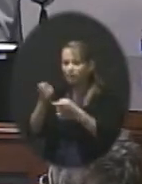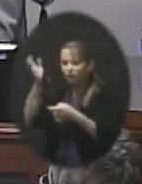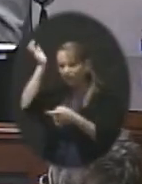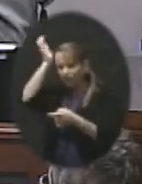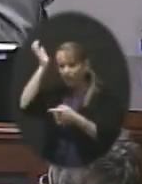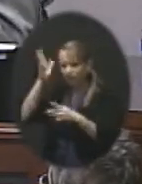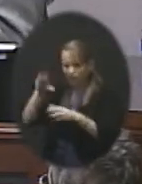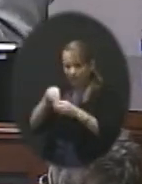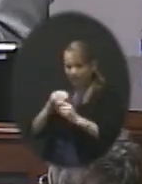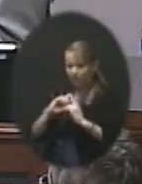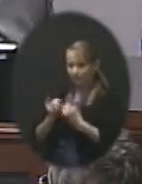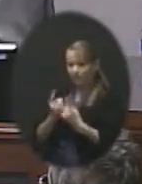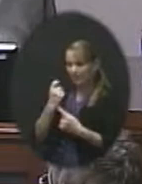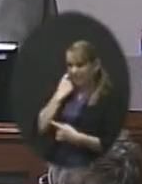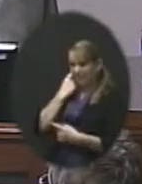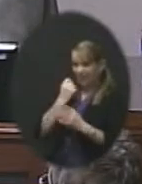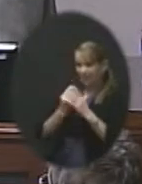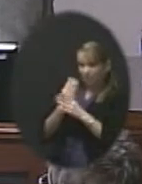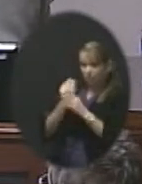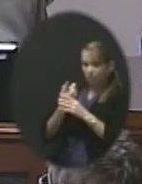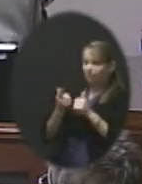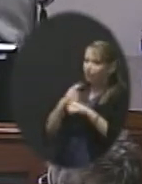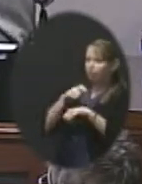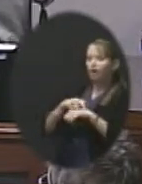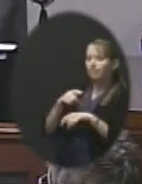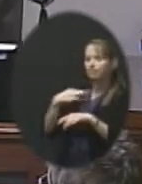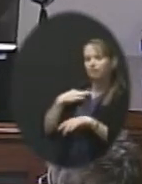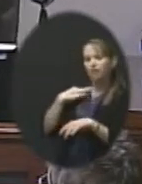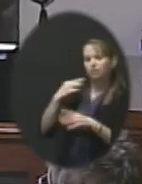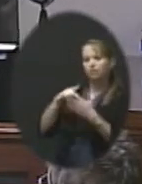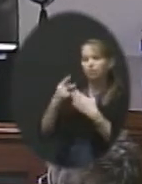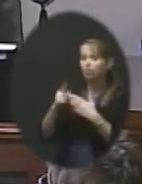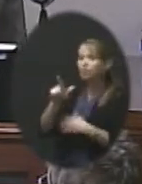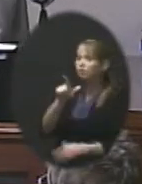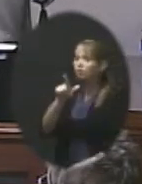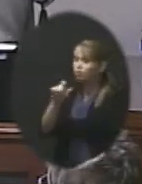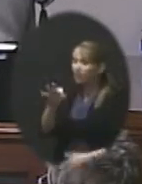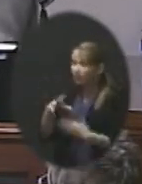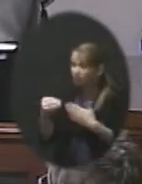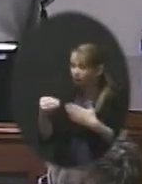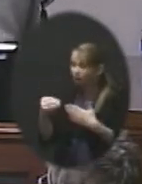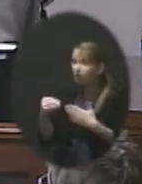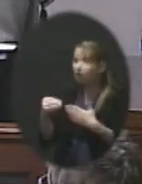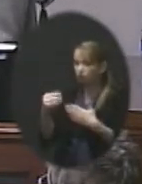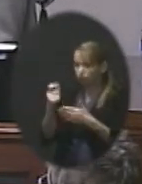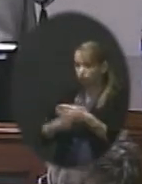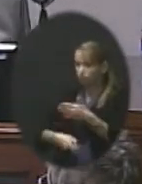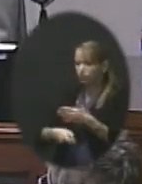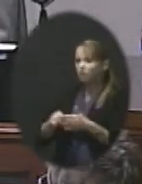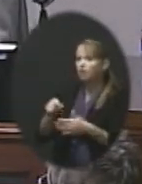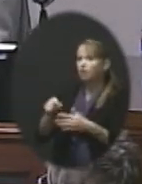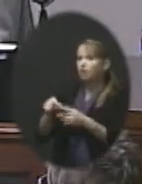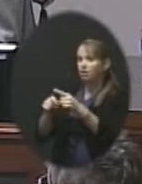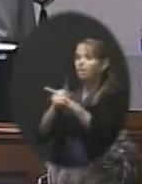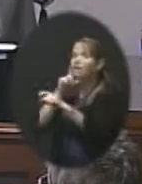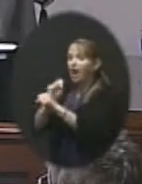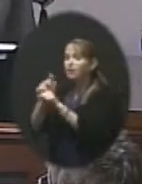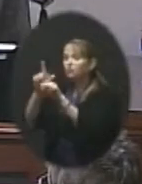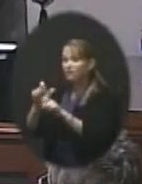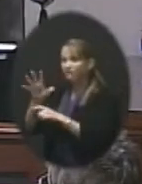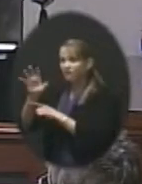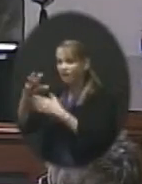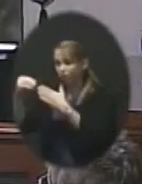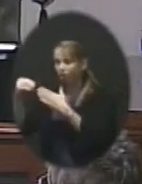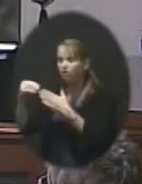just last spring, for the very first time, it's a voluntary program, $29 for about a $500 test. Parents can